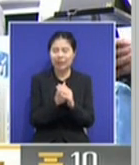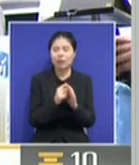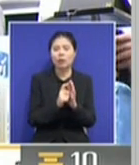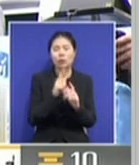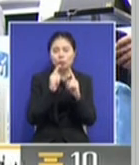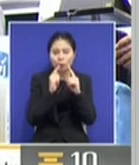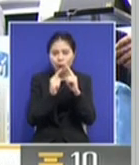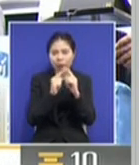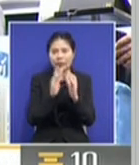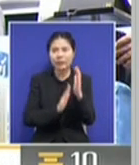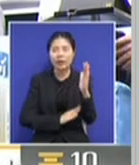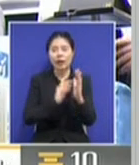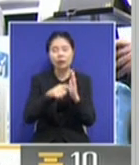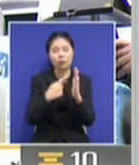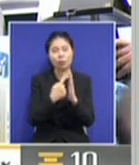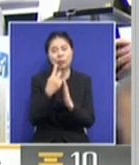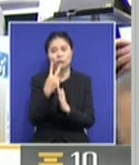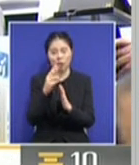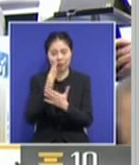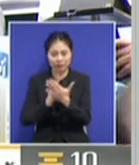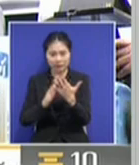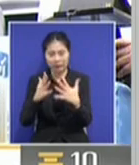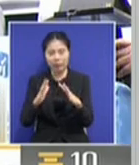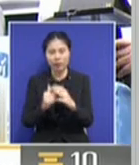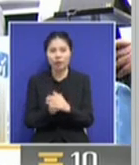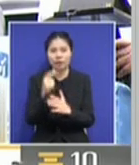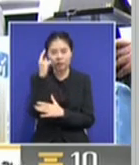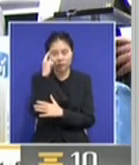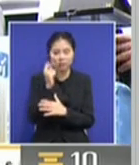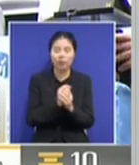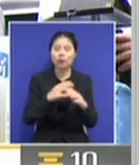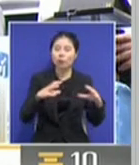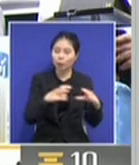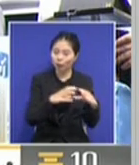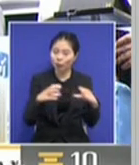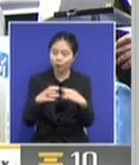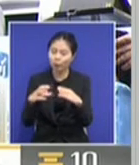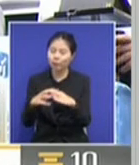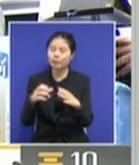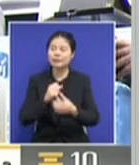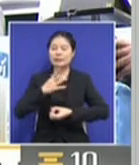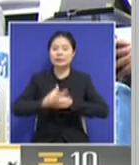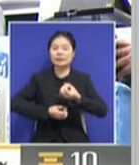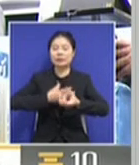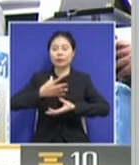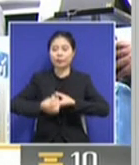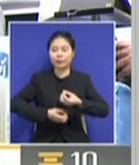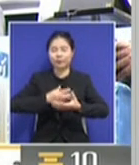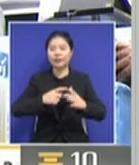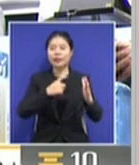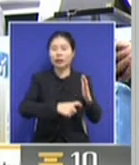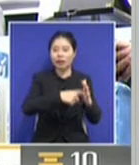So the past seven hours heard speeches, remarks, and